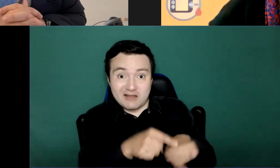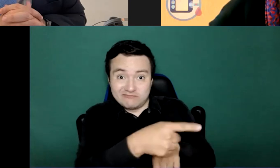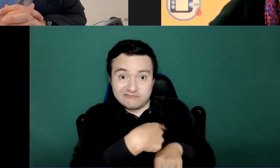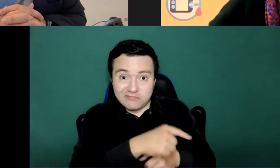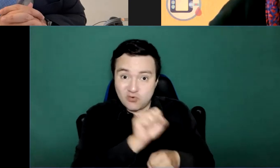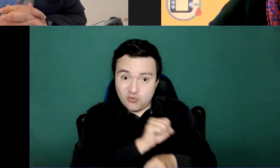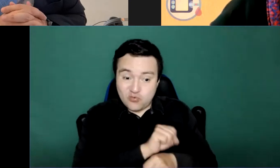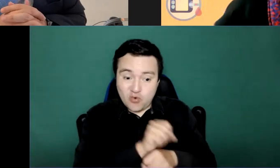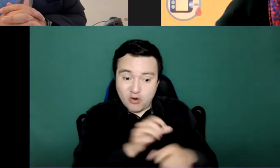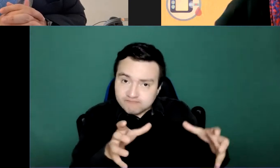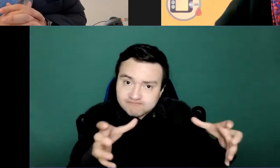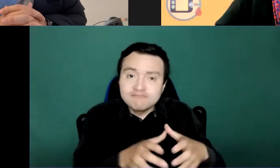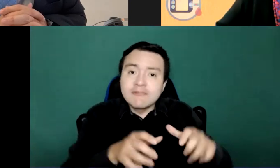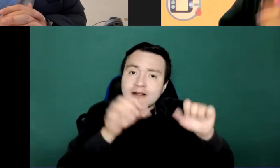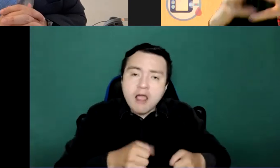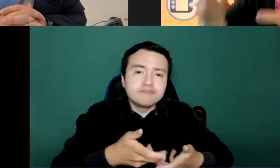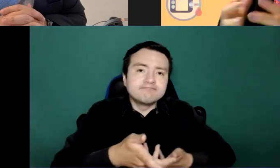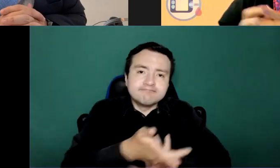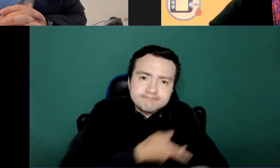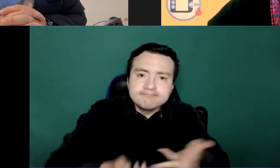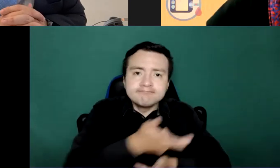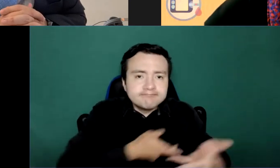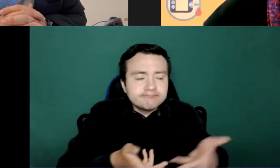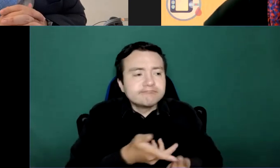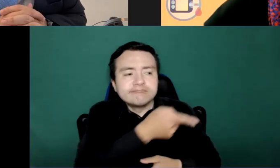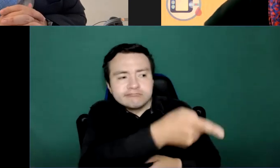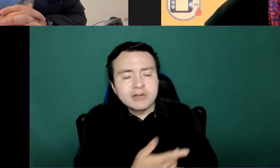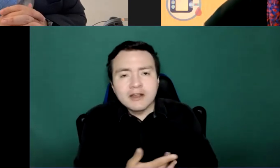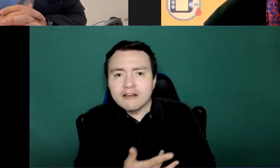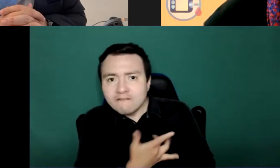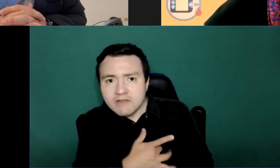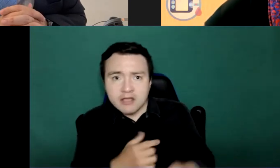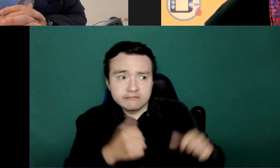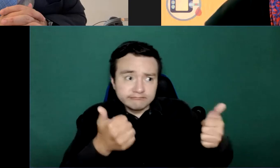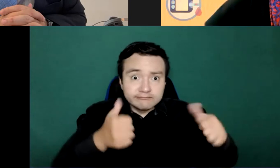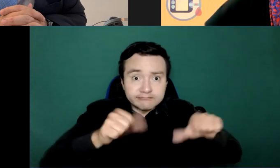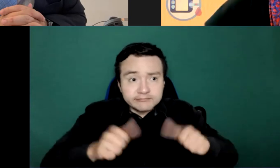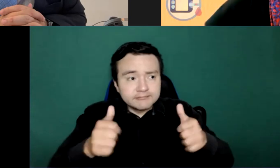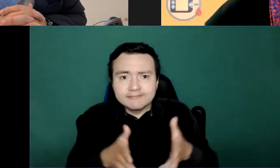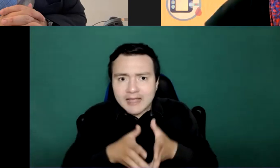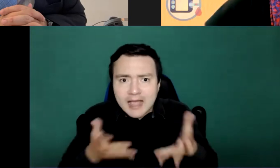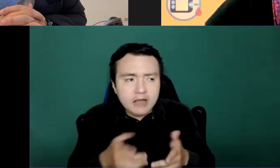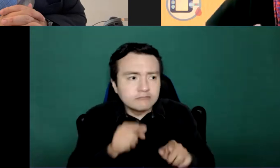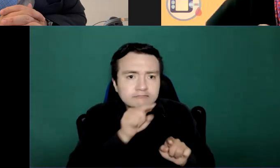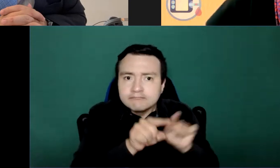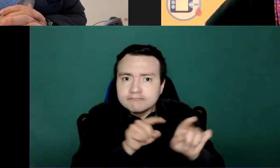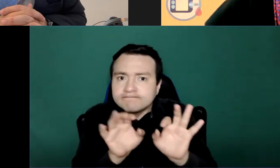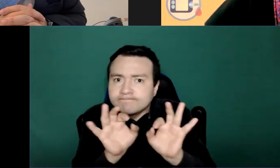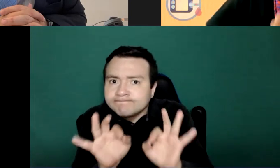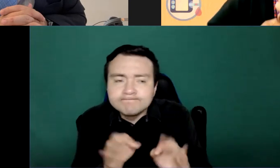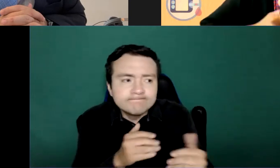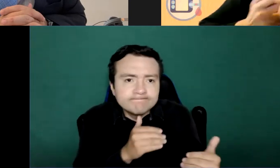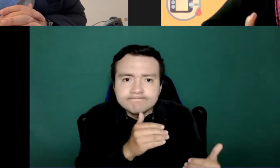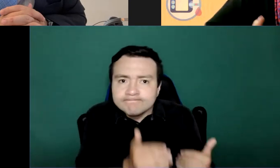opportunity for them to gather with peers and talk about what they're going through,